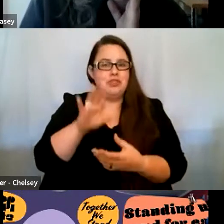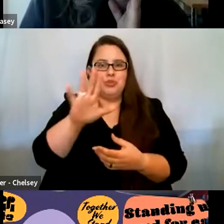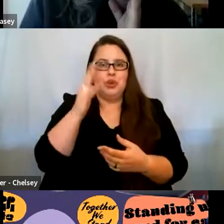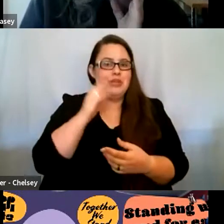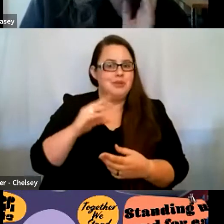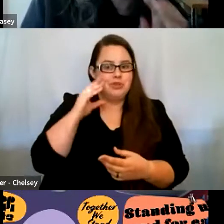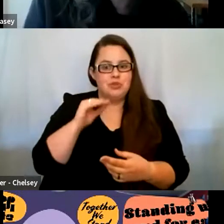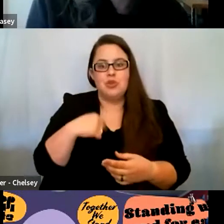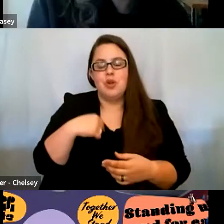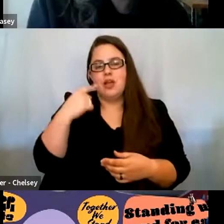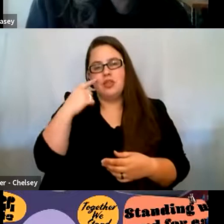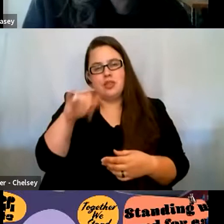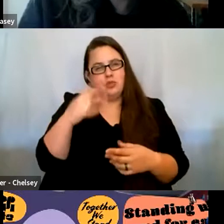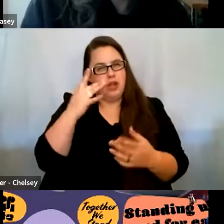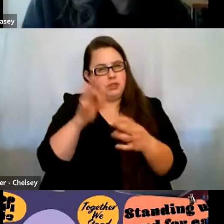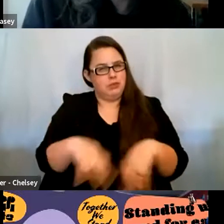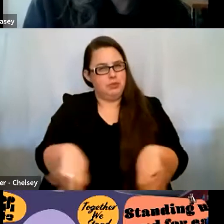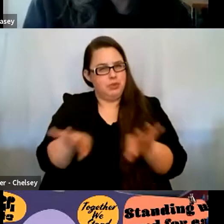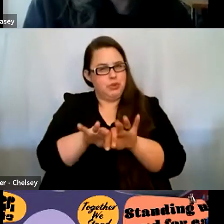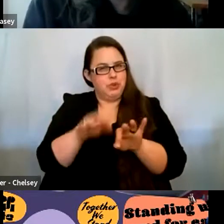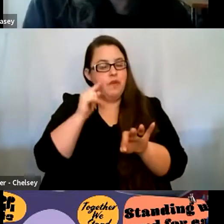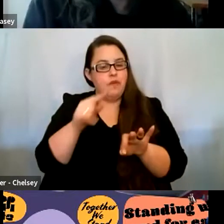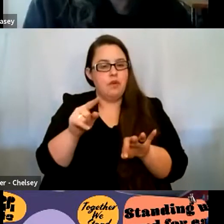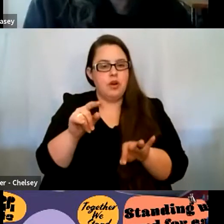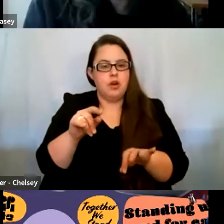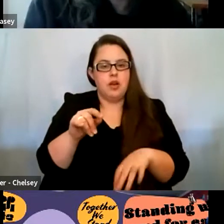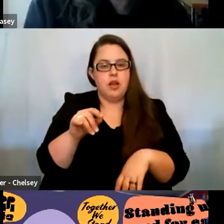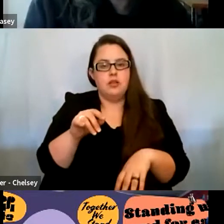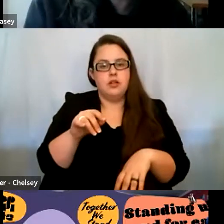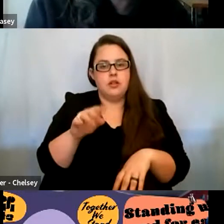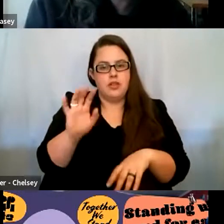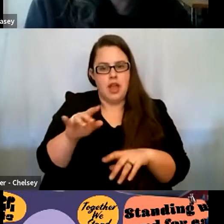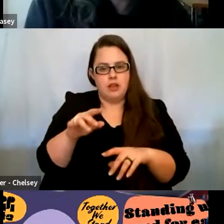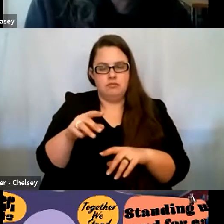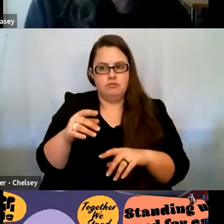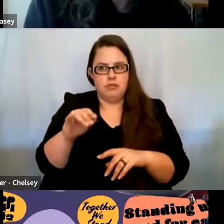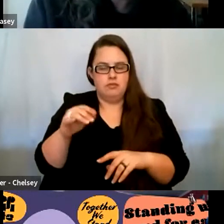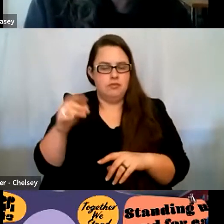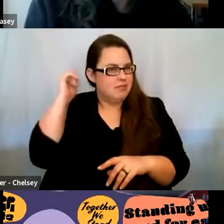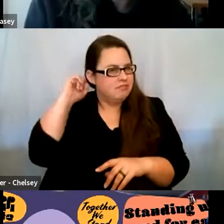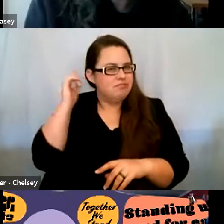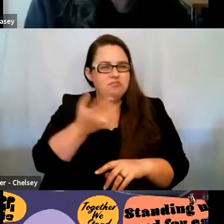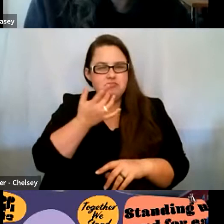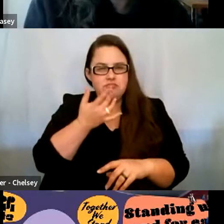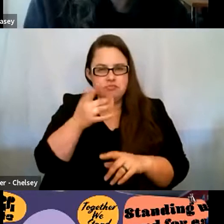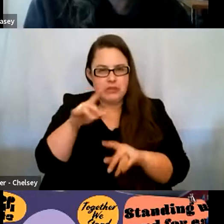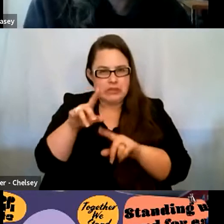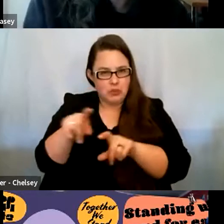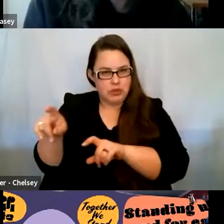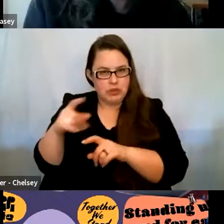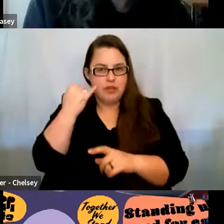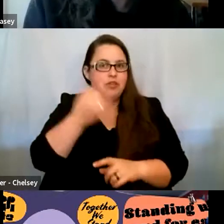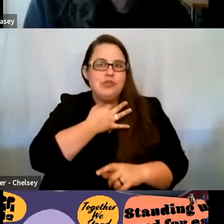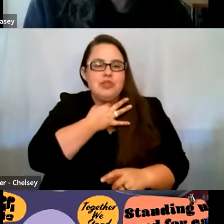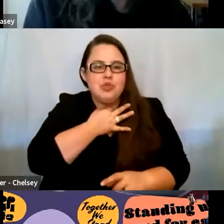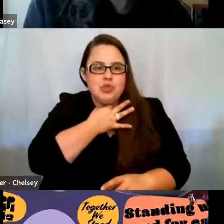that's why I think it's so important, um, to take one of those IATs, even just for you, you're curious, you know, just to know about it. Um, because we can't